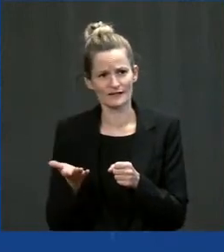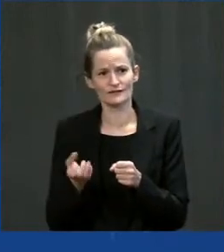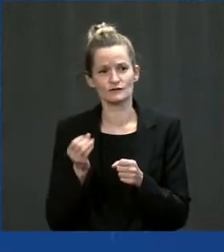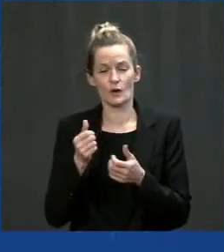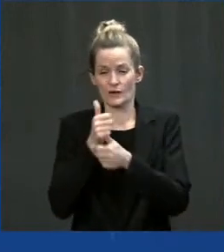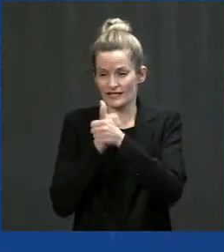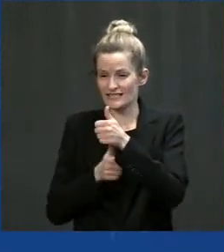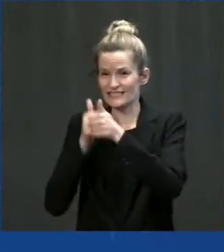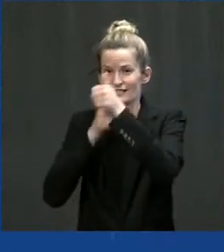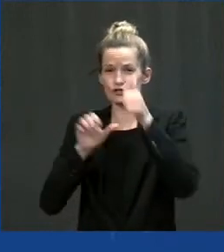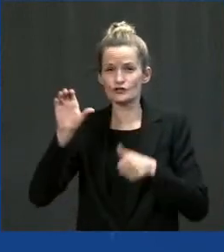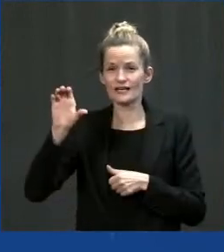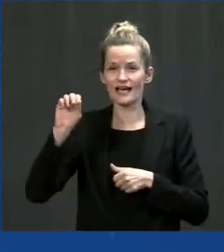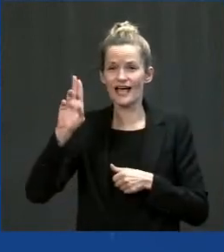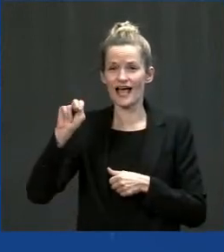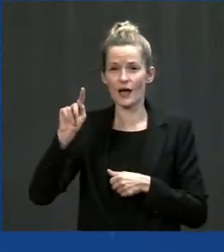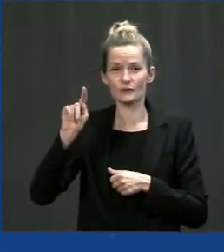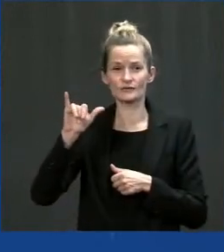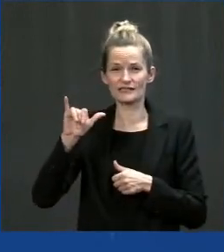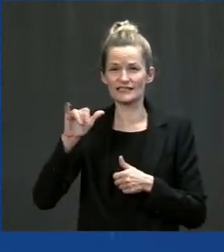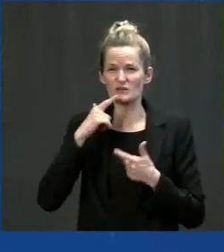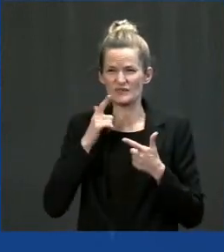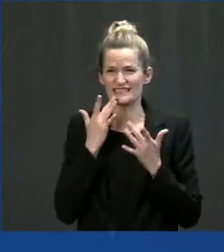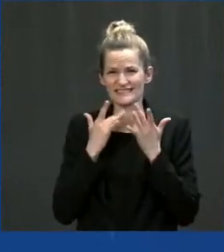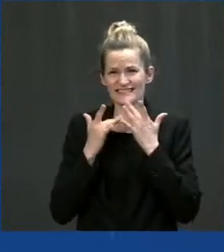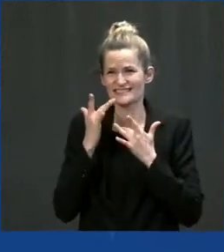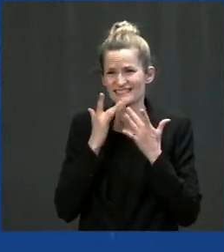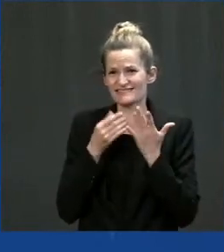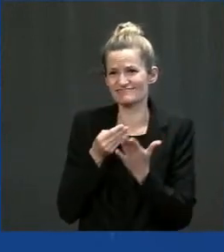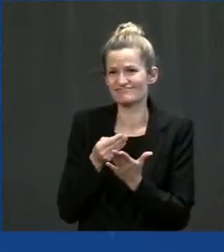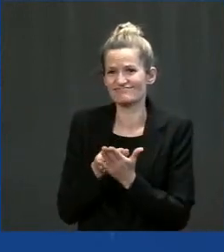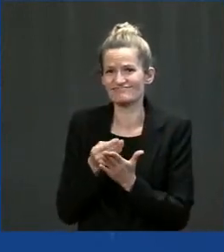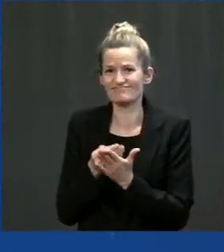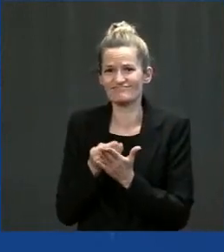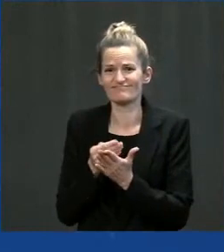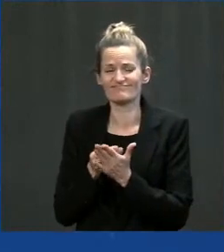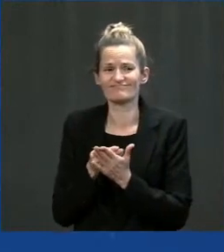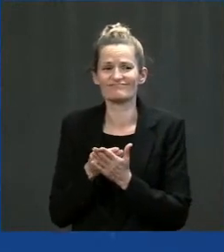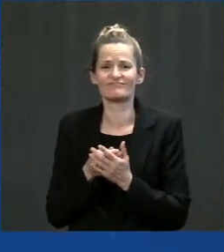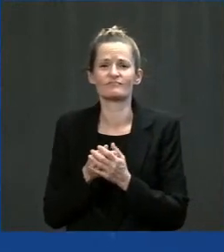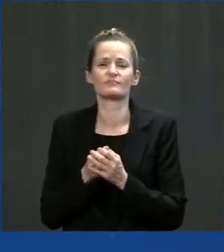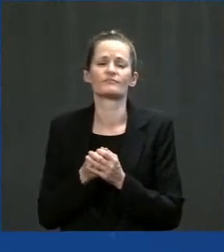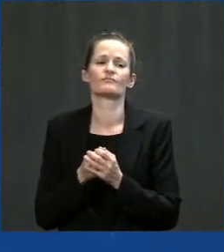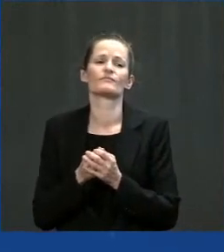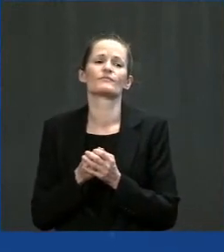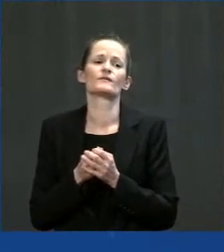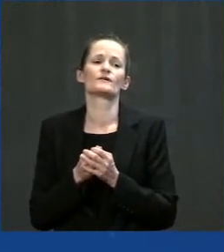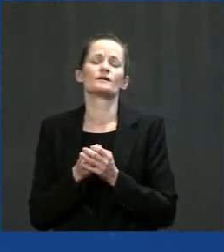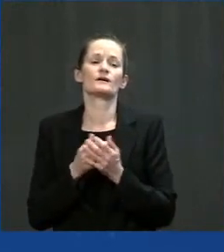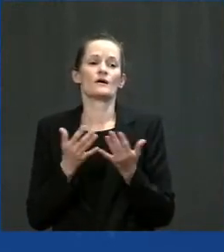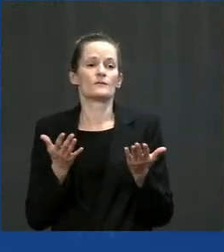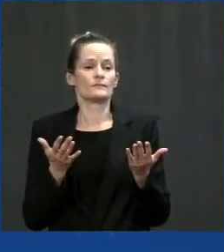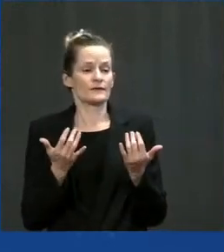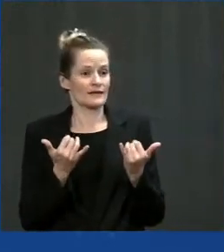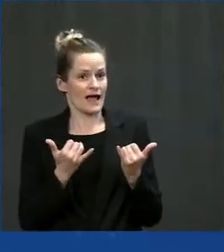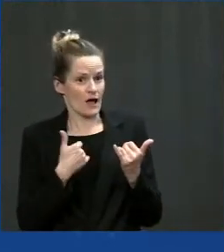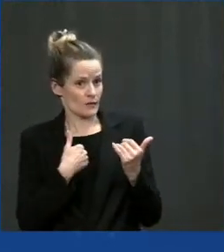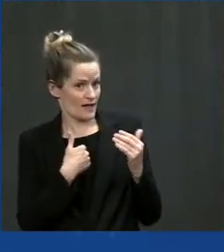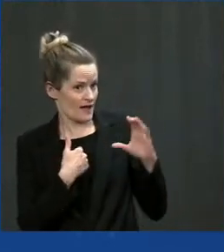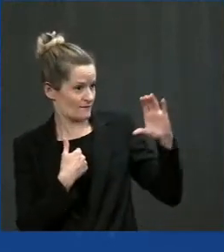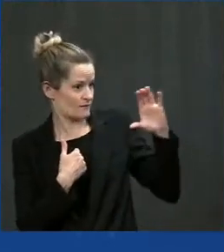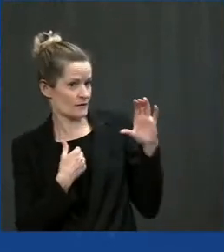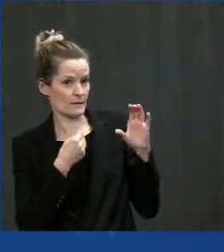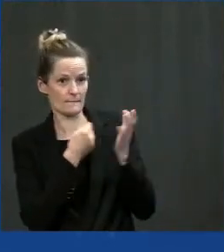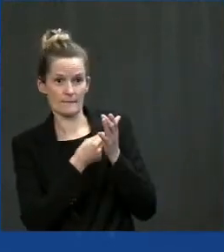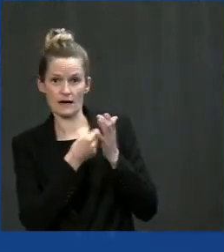funding projects within our county borders, and our authority may stop at the county border, but our transportation needs